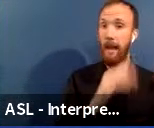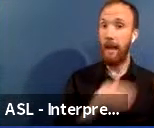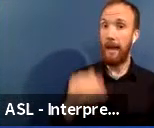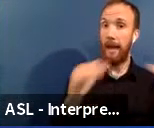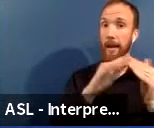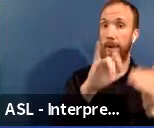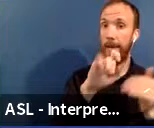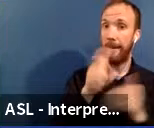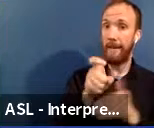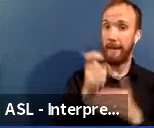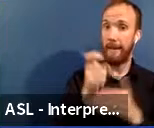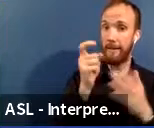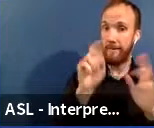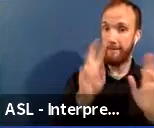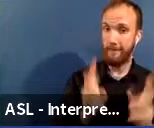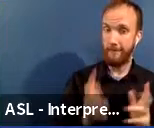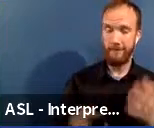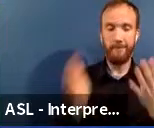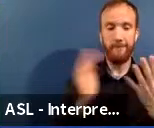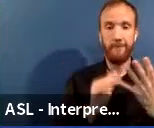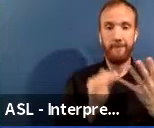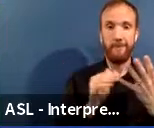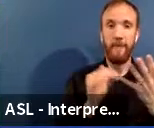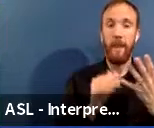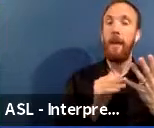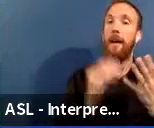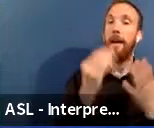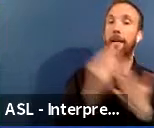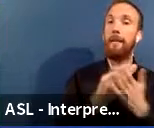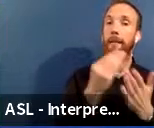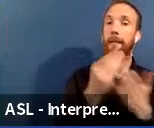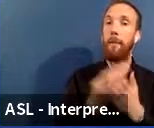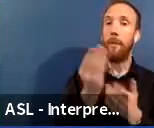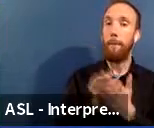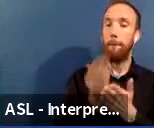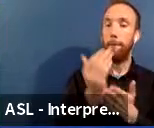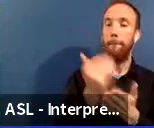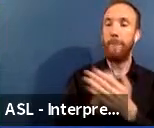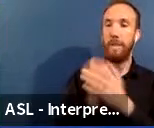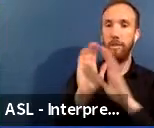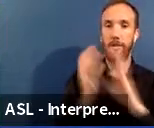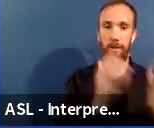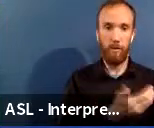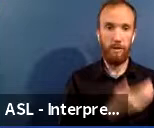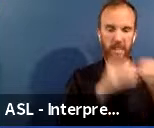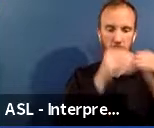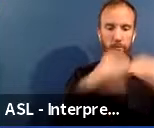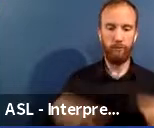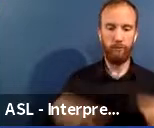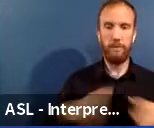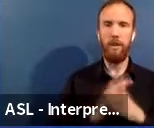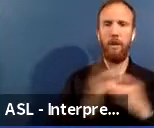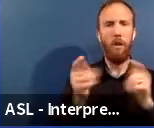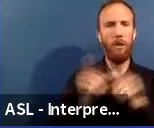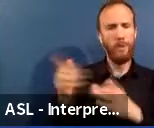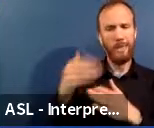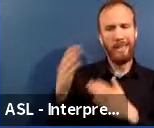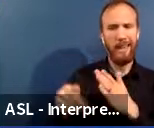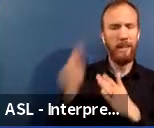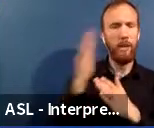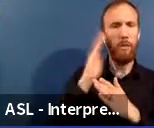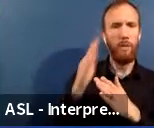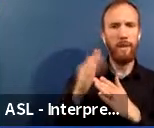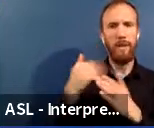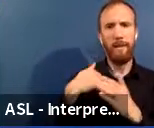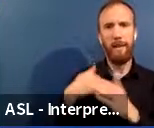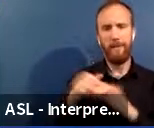budget categories. There will also be a survey link provided at the end of the presentation, which we encourage you all to participate in.